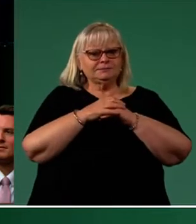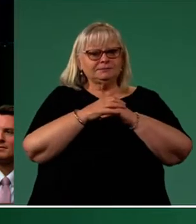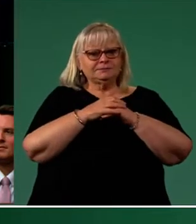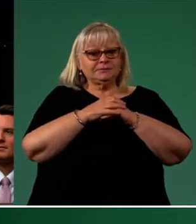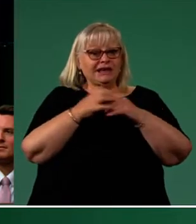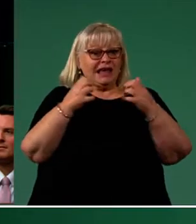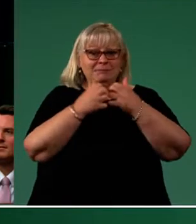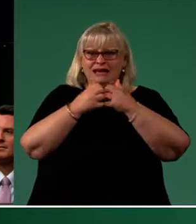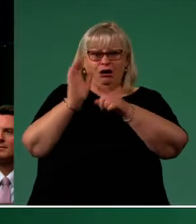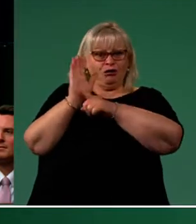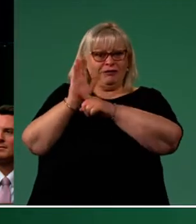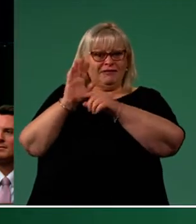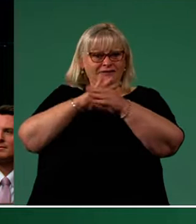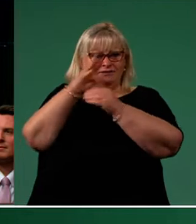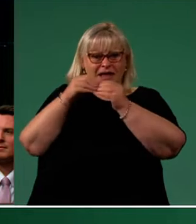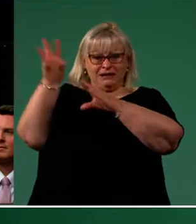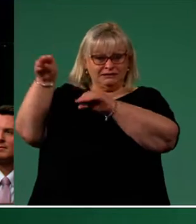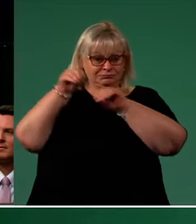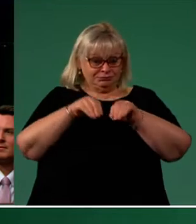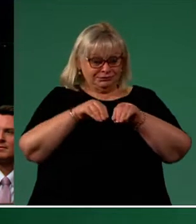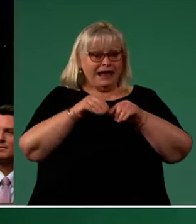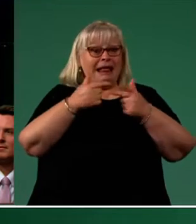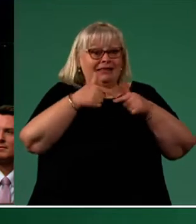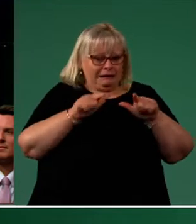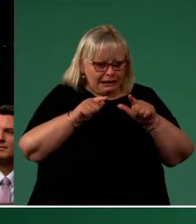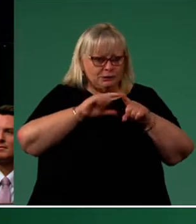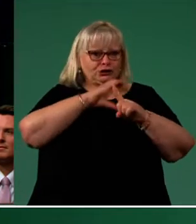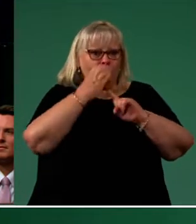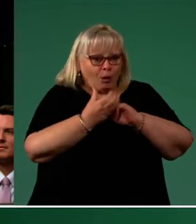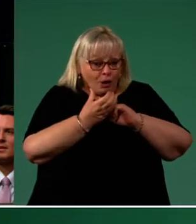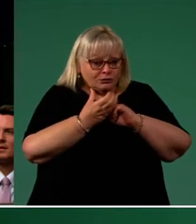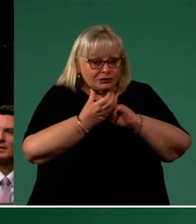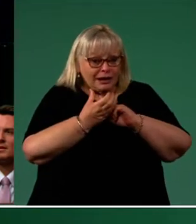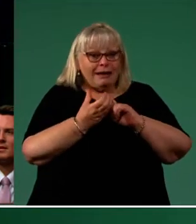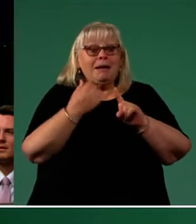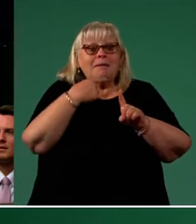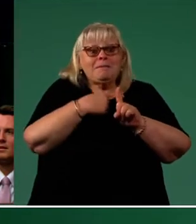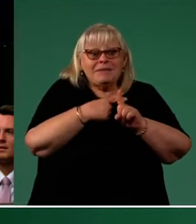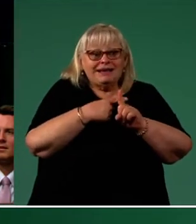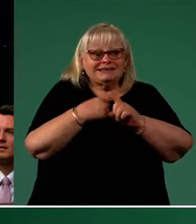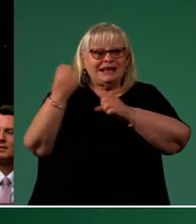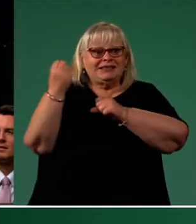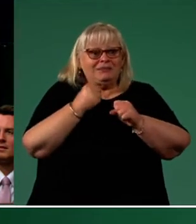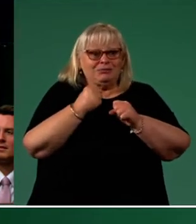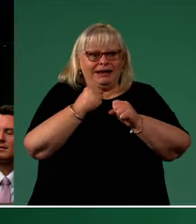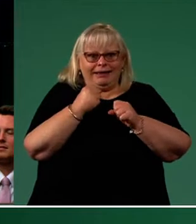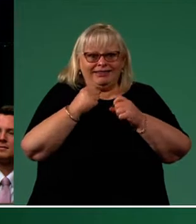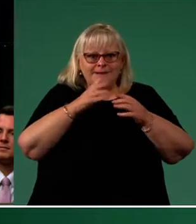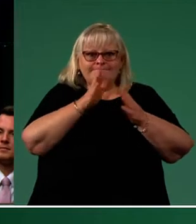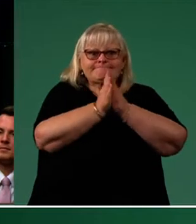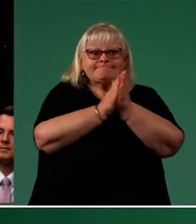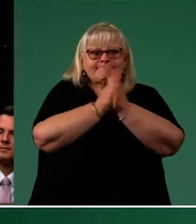migrant families, my parents not only brought their language, cuisine and culture to Australia, but they also brought their hunger to succeed.